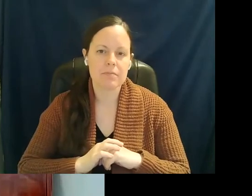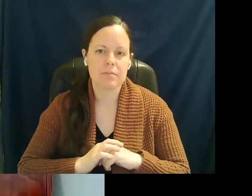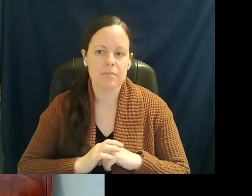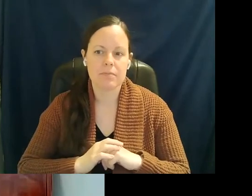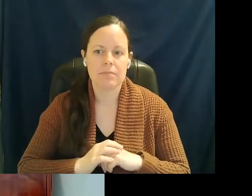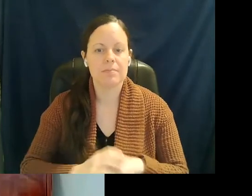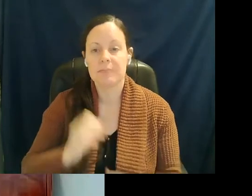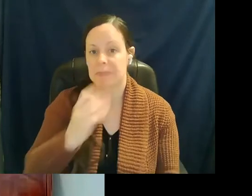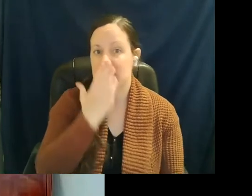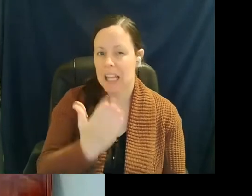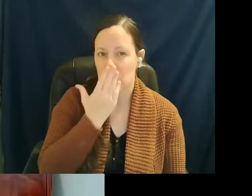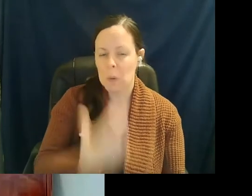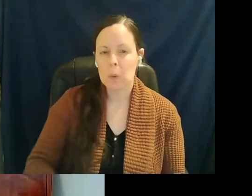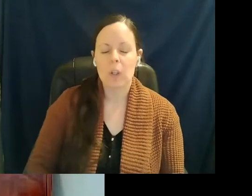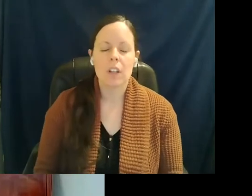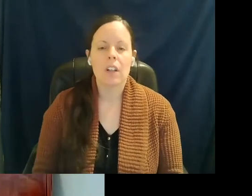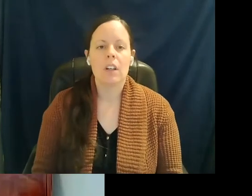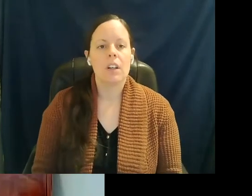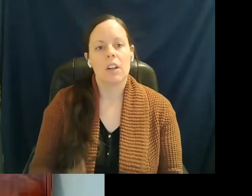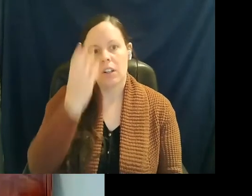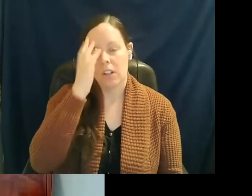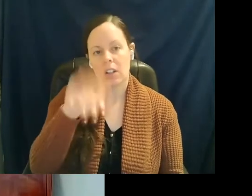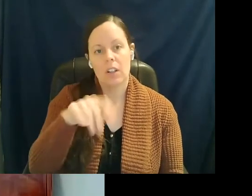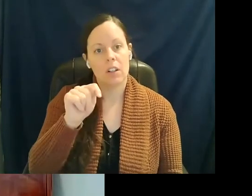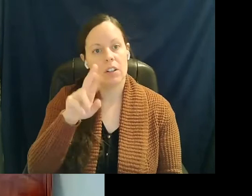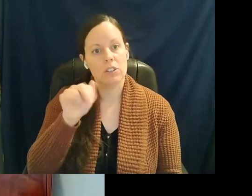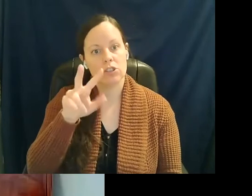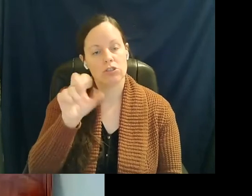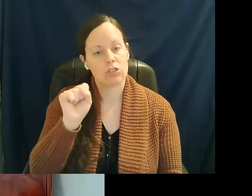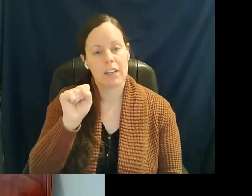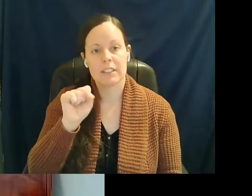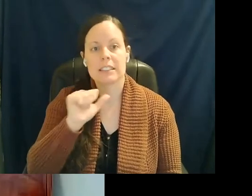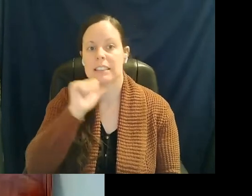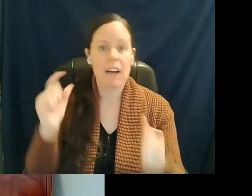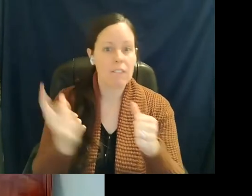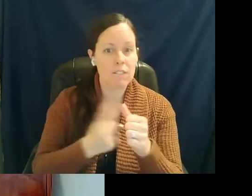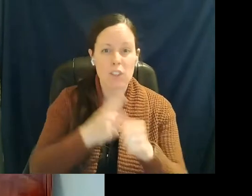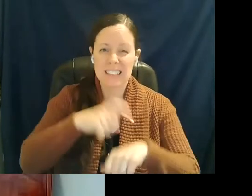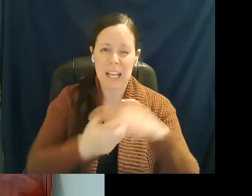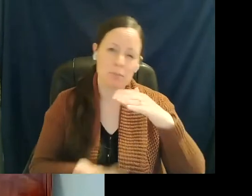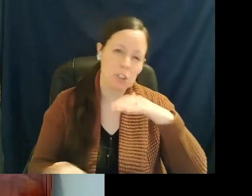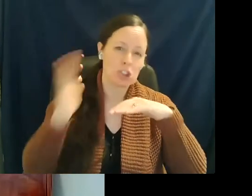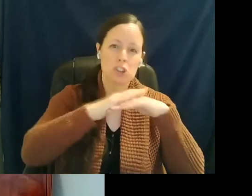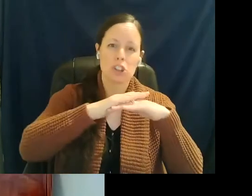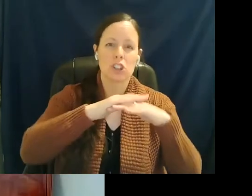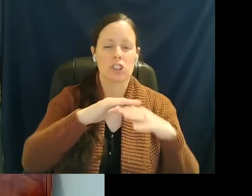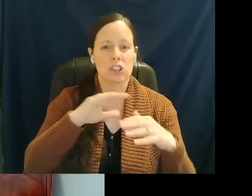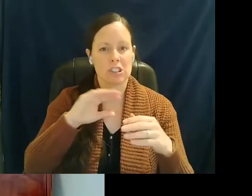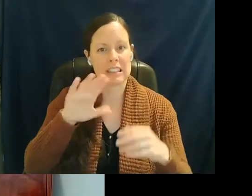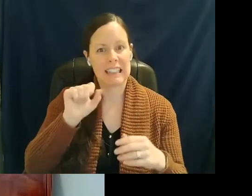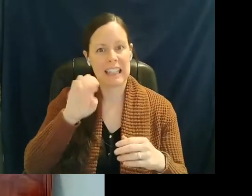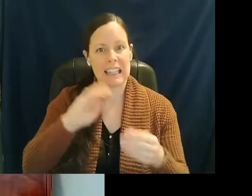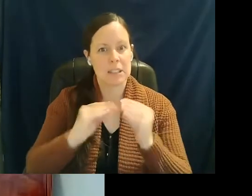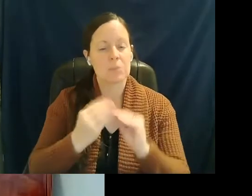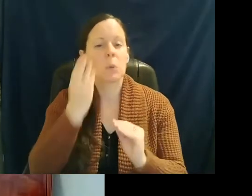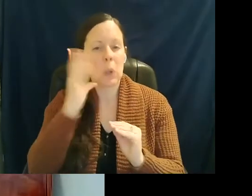Thank you. And, you know, Travis, this is not our first surgeon's first time we've had a surge in cases, but we know things are so much higher